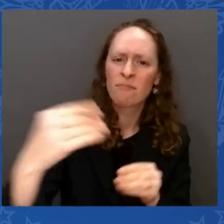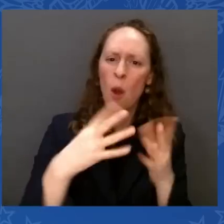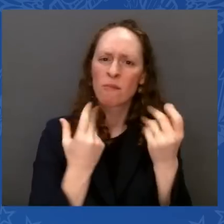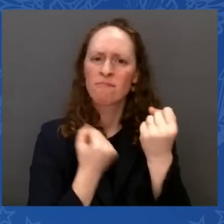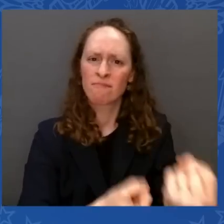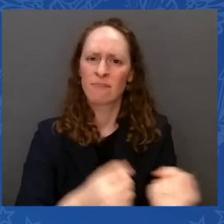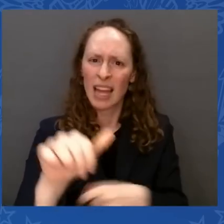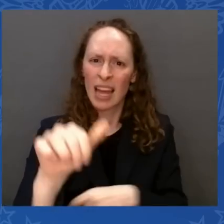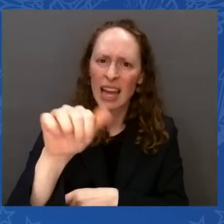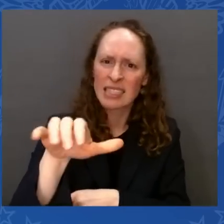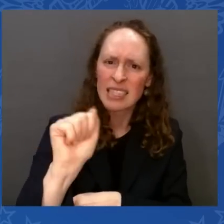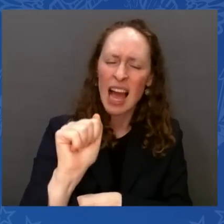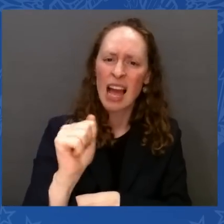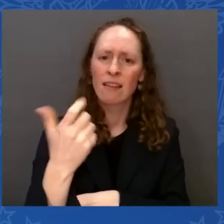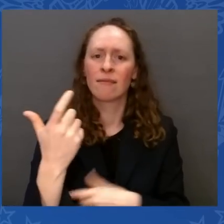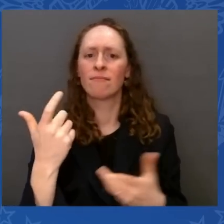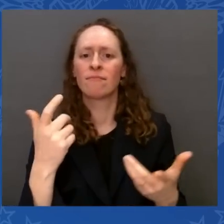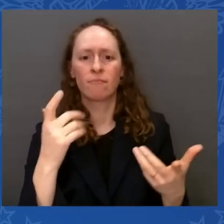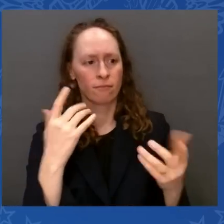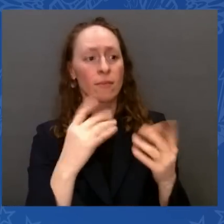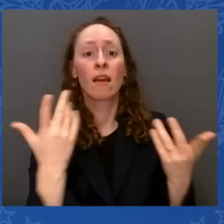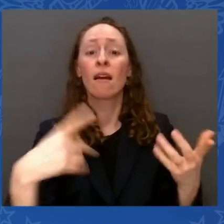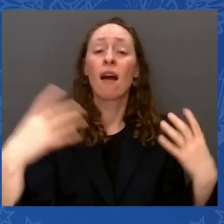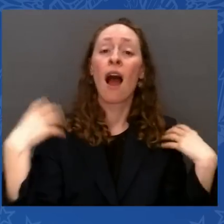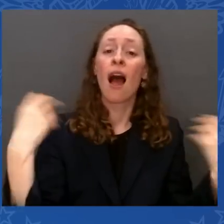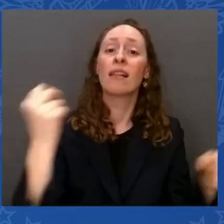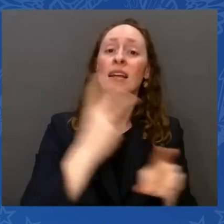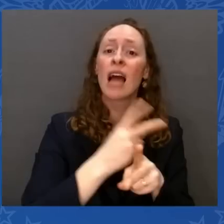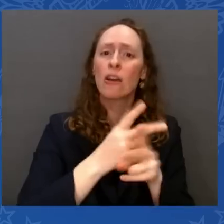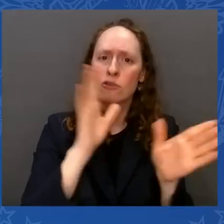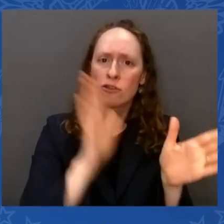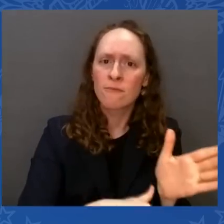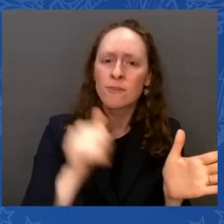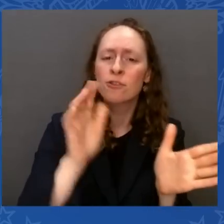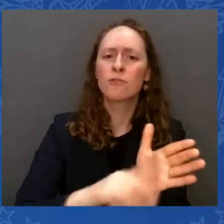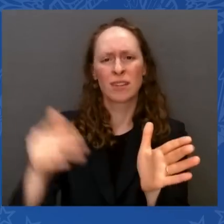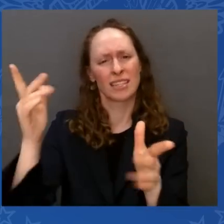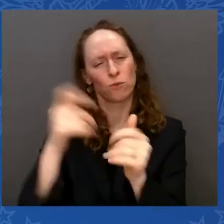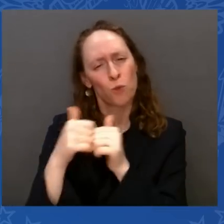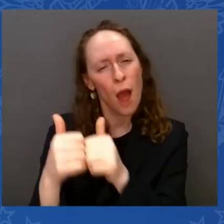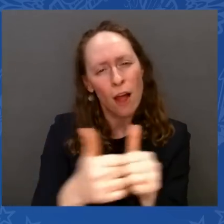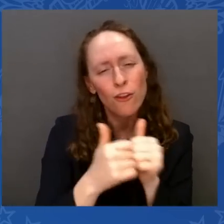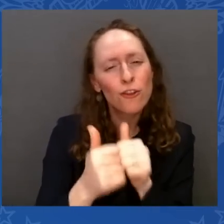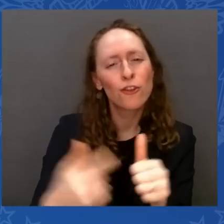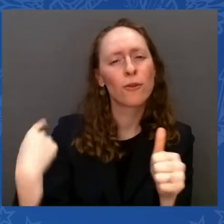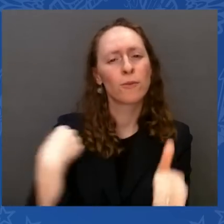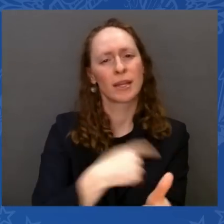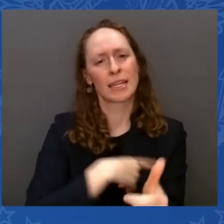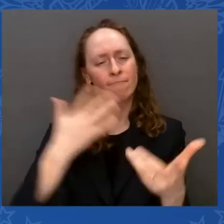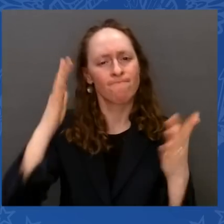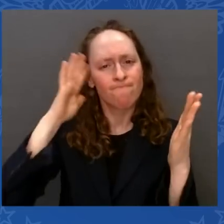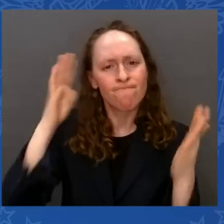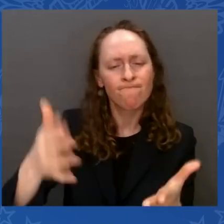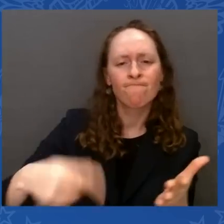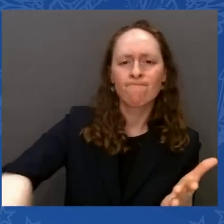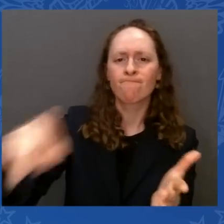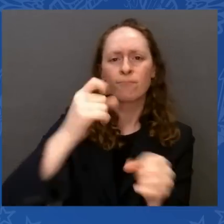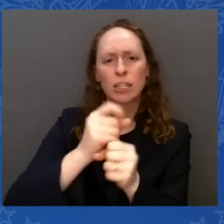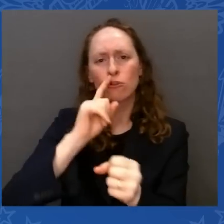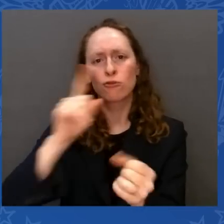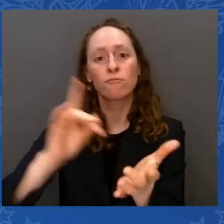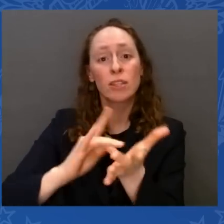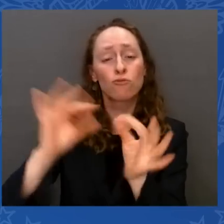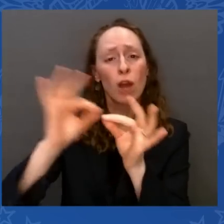the high price of life-saving prescription drugs for millions of Americans. A historic track